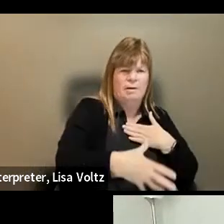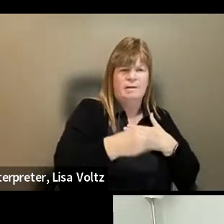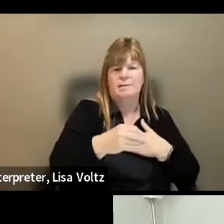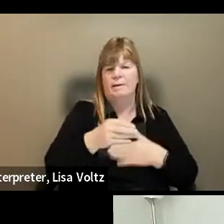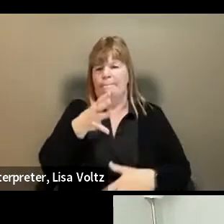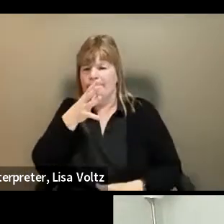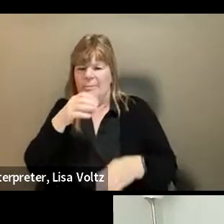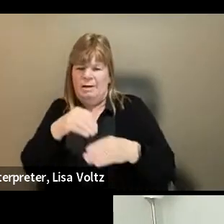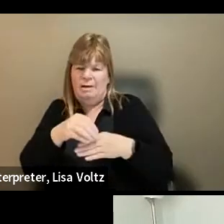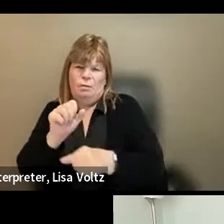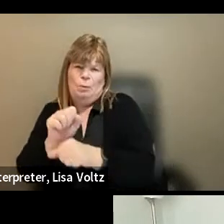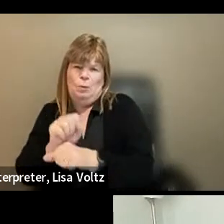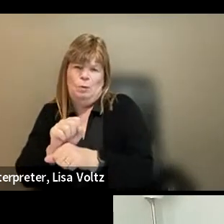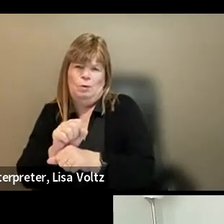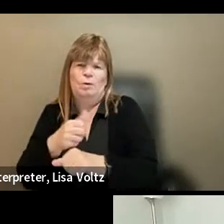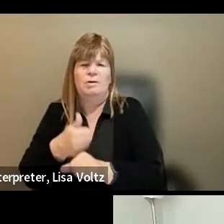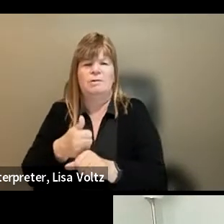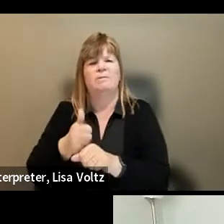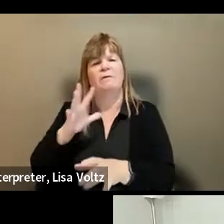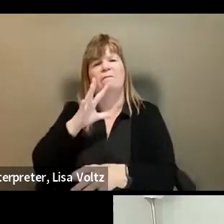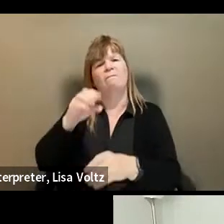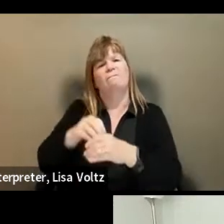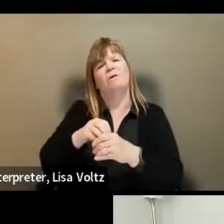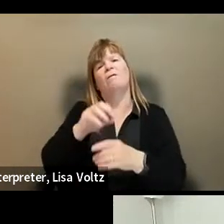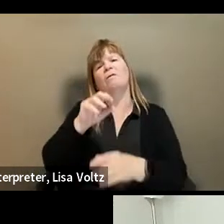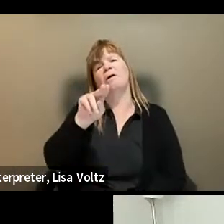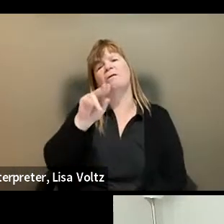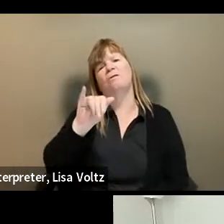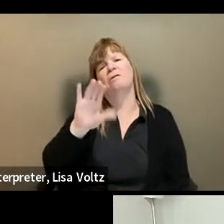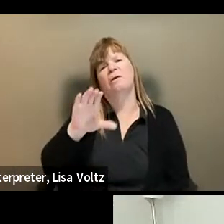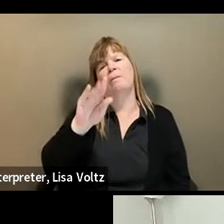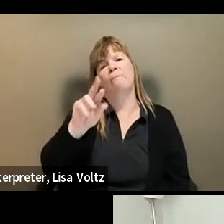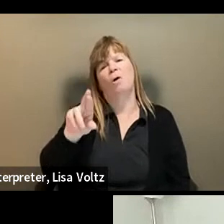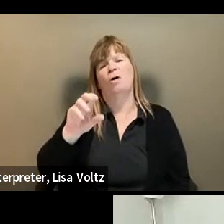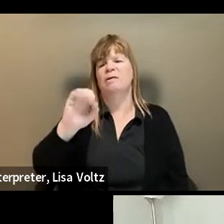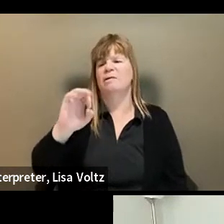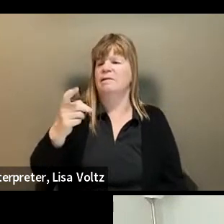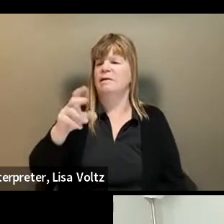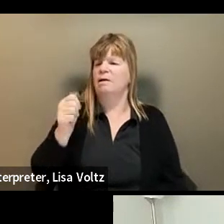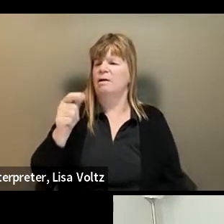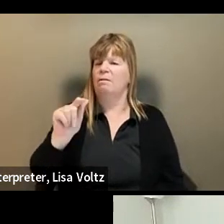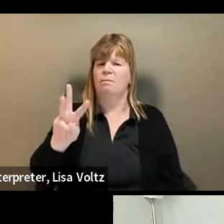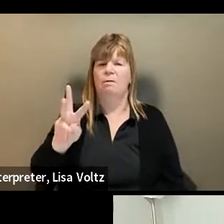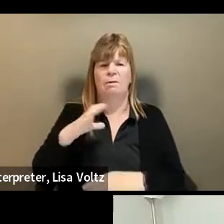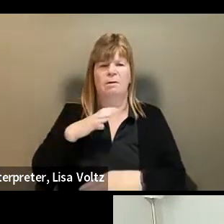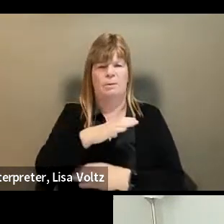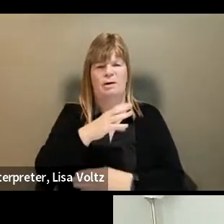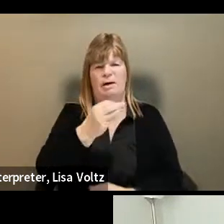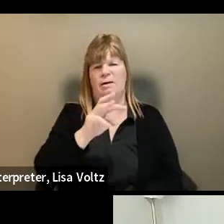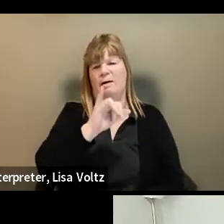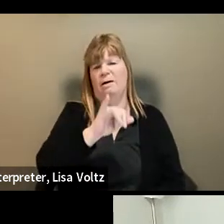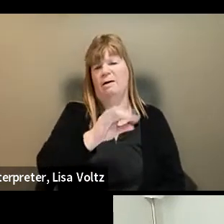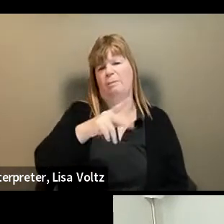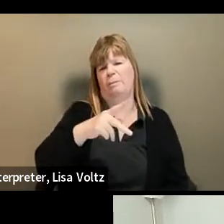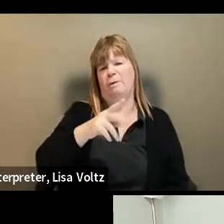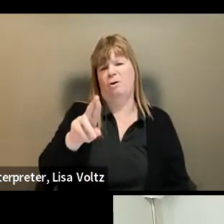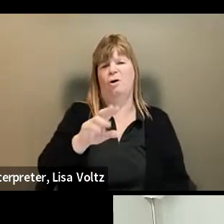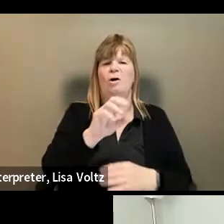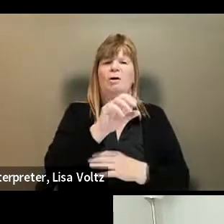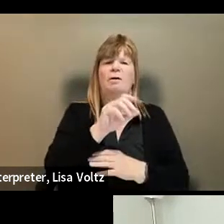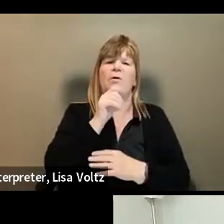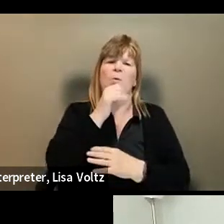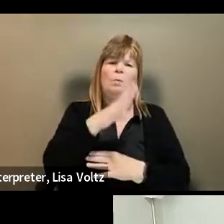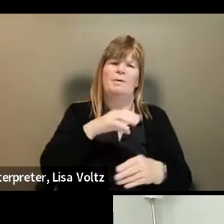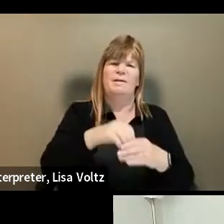Elizabeth has served on the New York City Bar, Sex, and Law Committee and IWPR, Status of Women in the